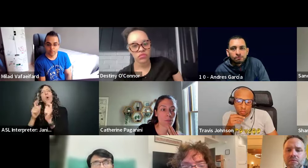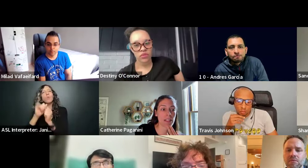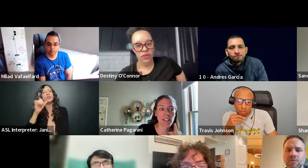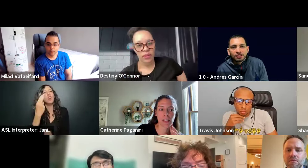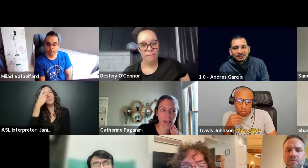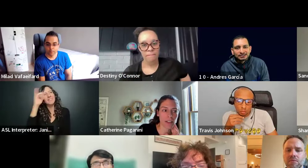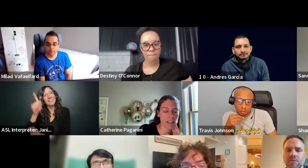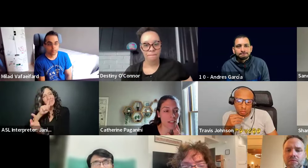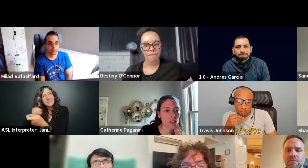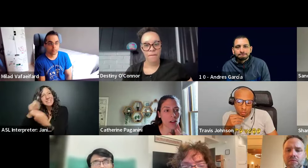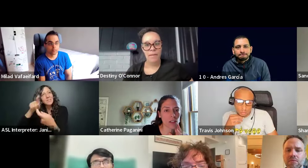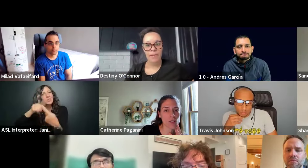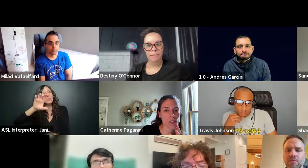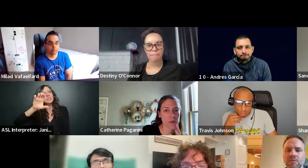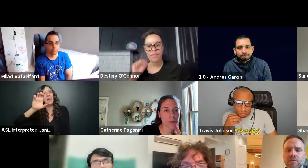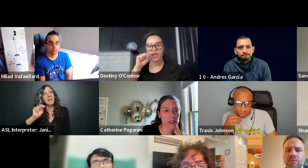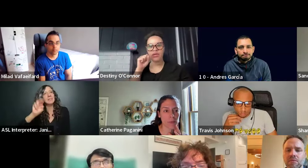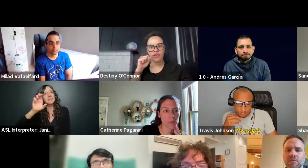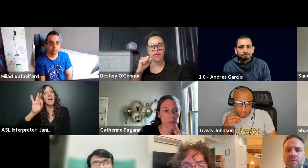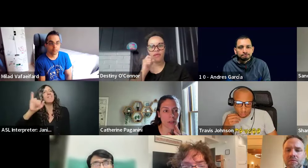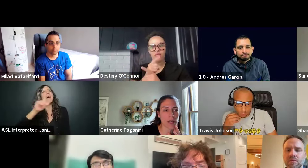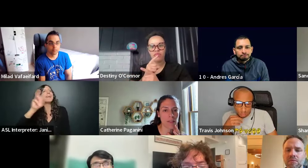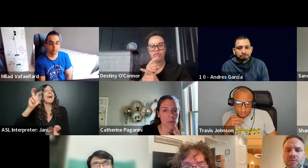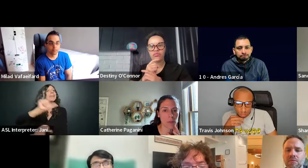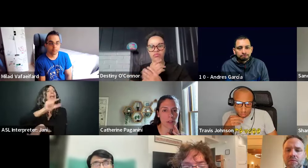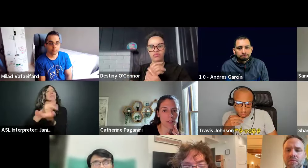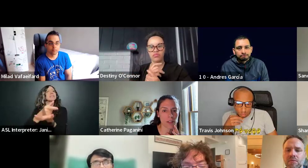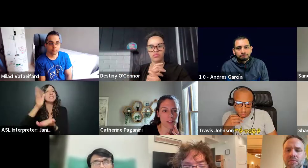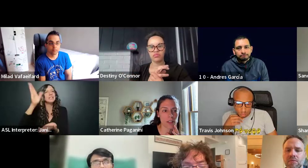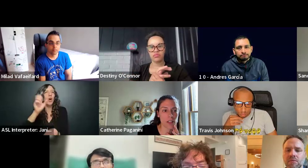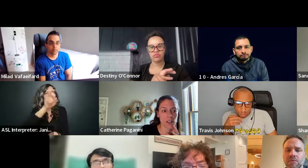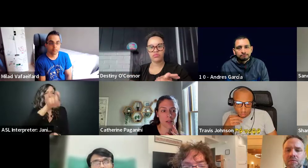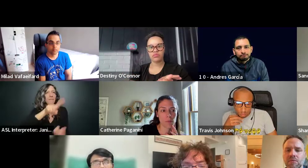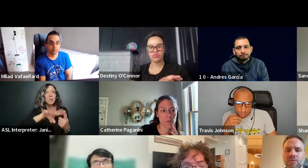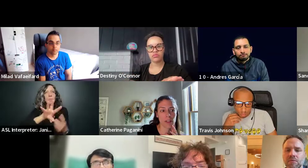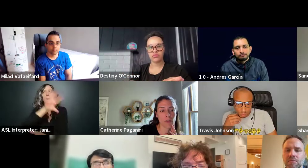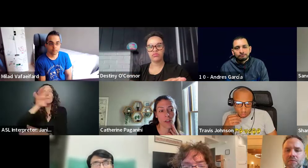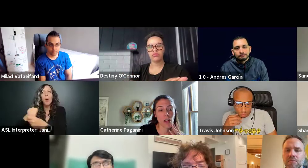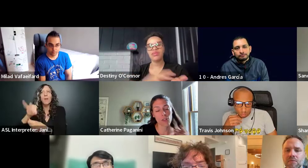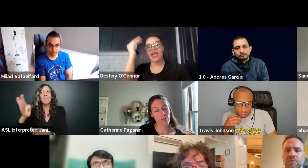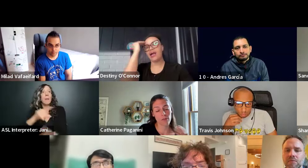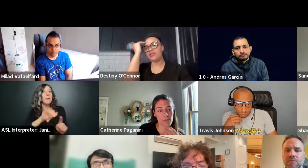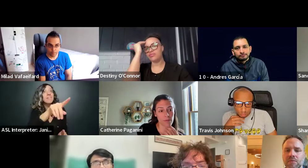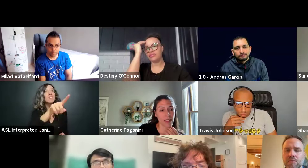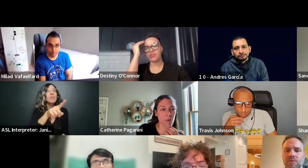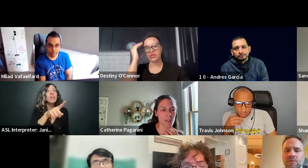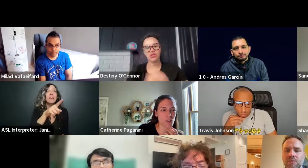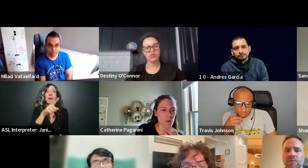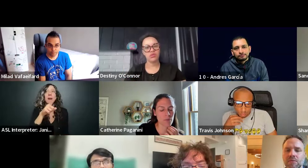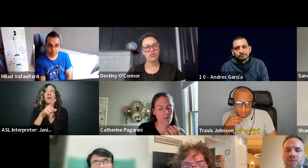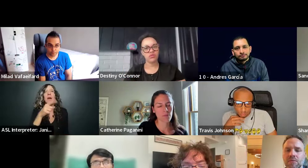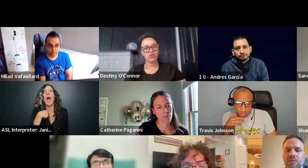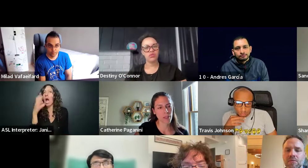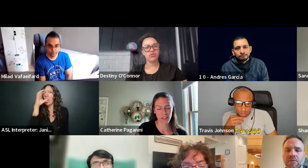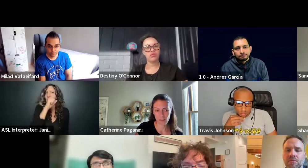Cause it's basically a guaranteed talk. So, um, it would have to be part of the, but if you're not, Josh, I would